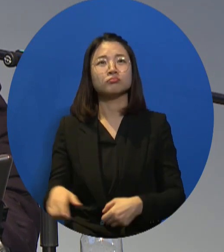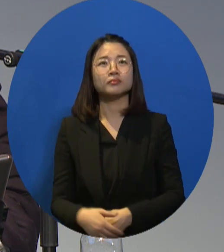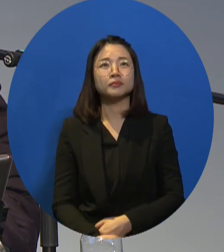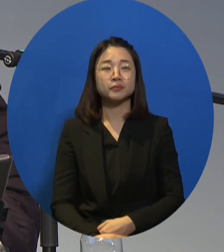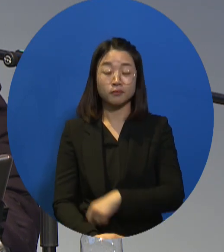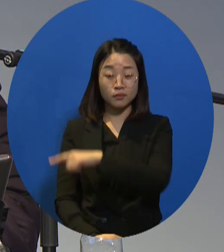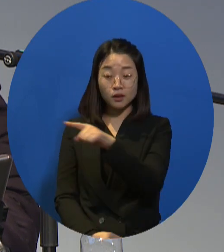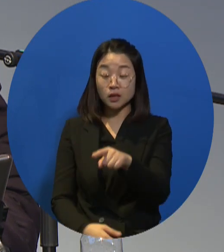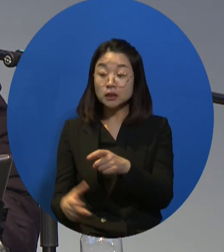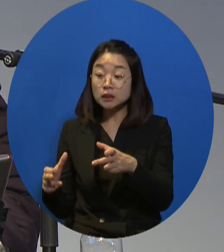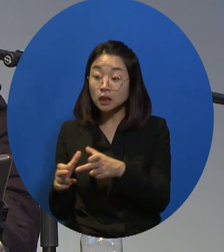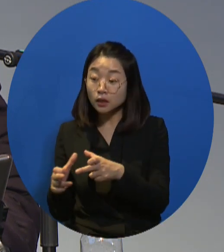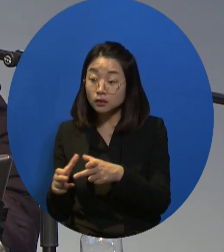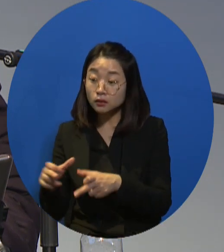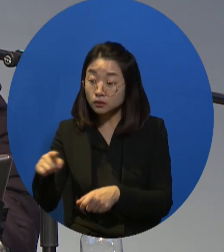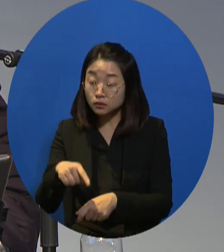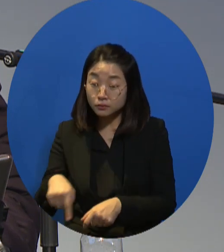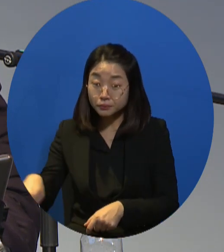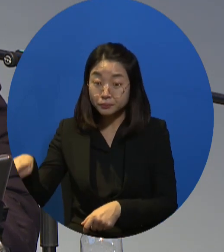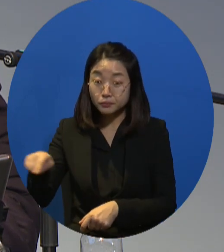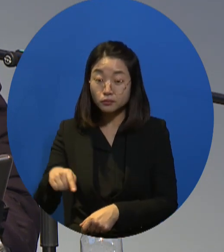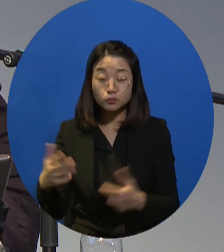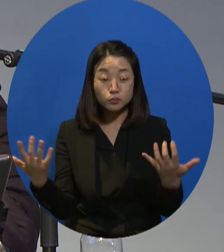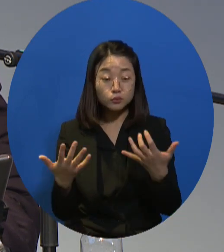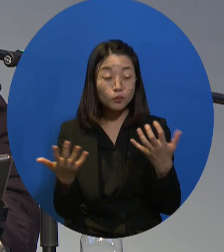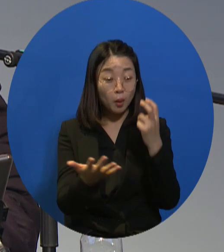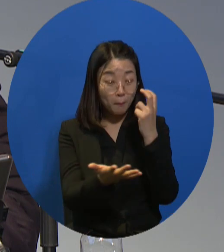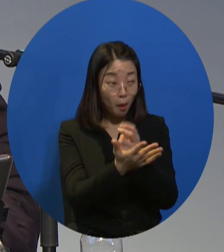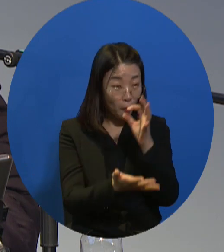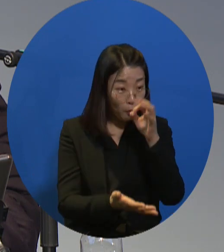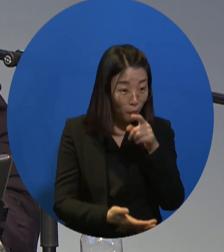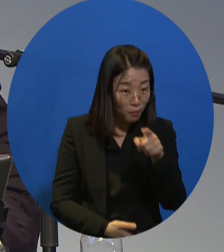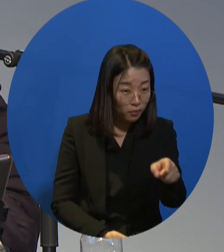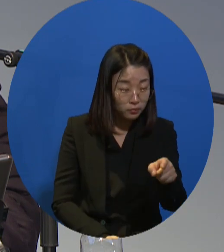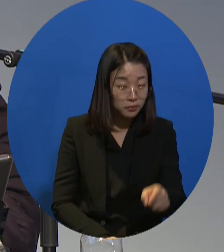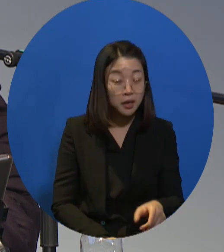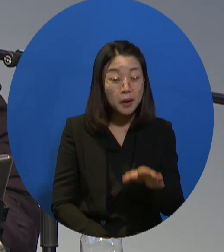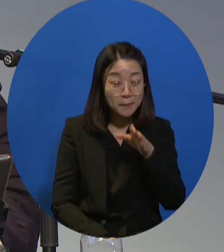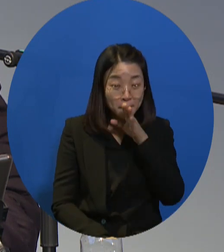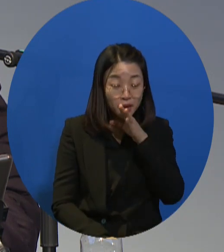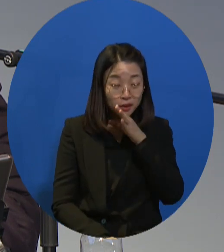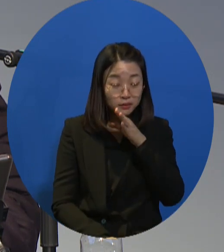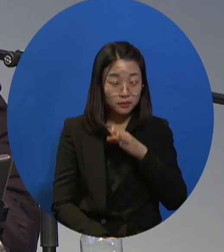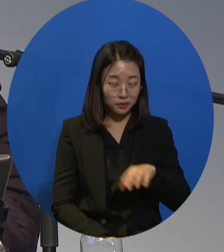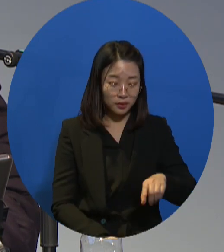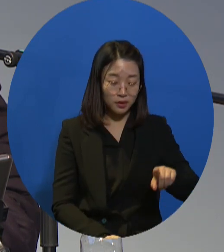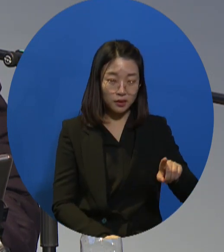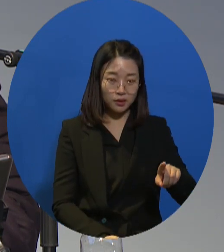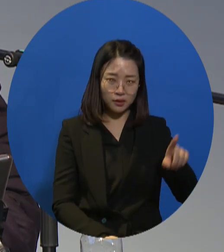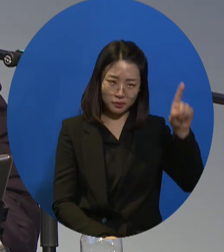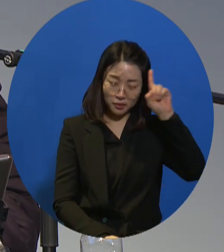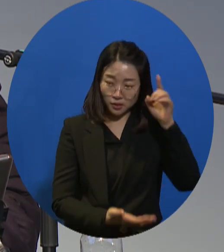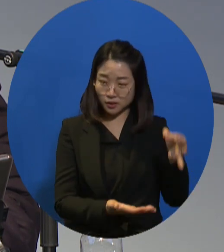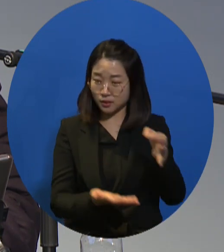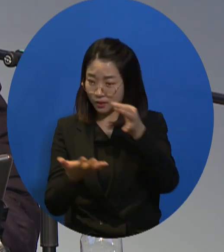more than $1. But when you think about the right to work by disabled persons, you cannot